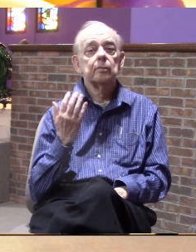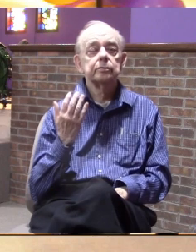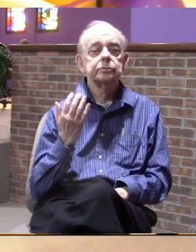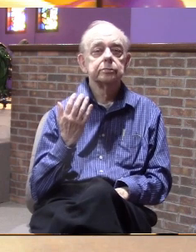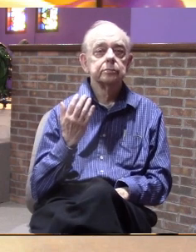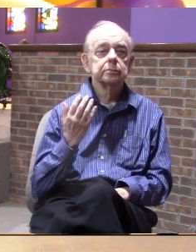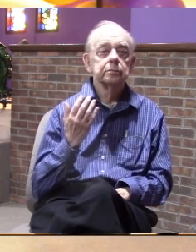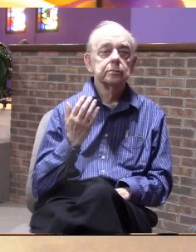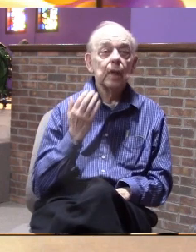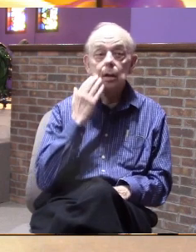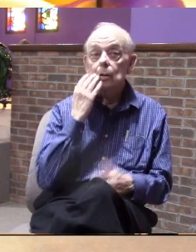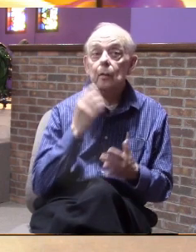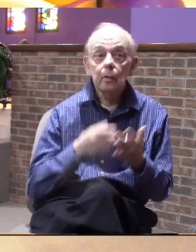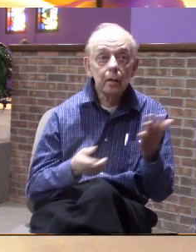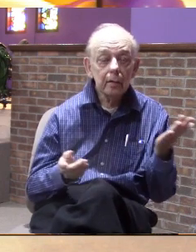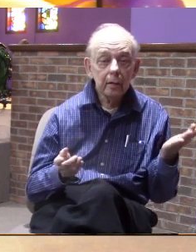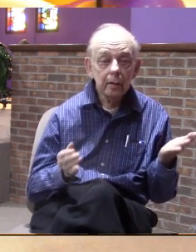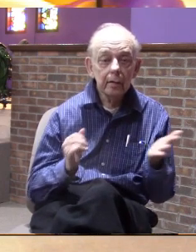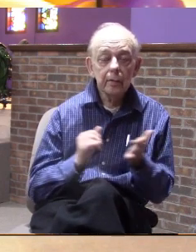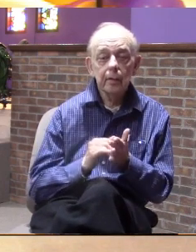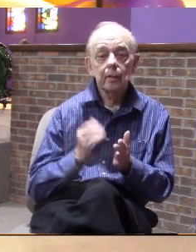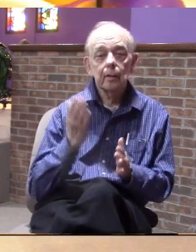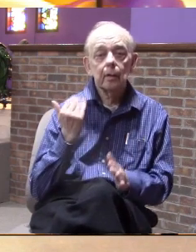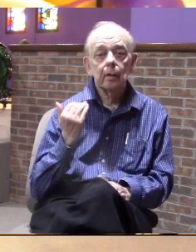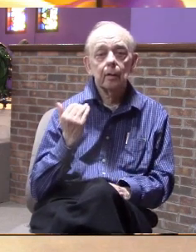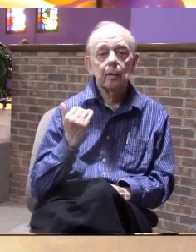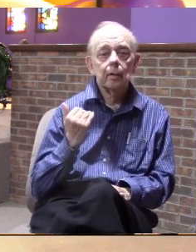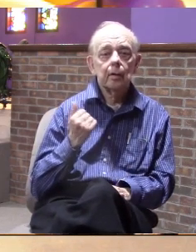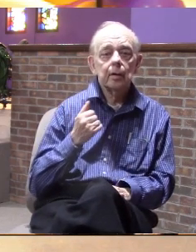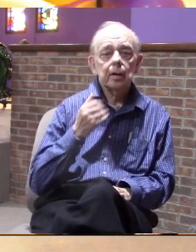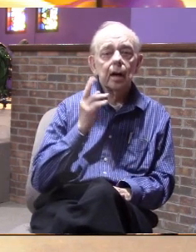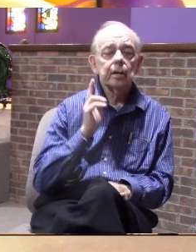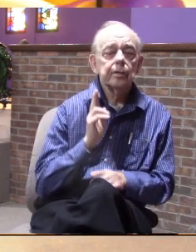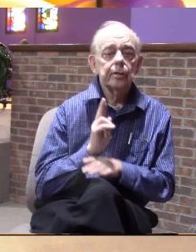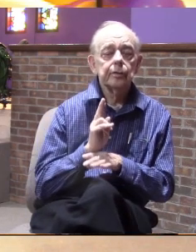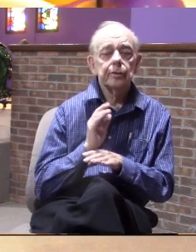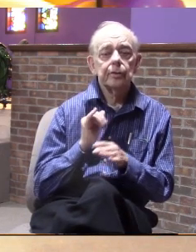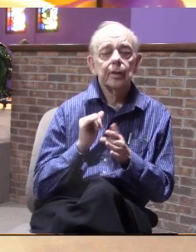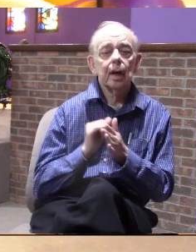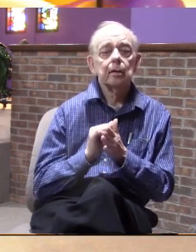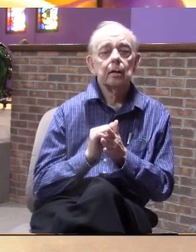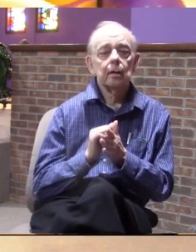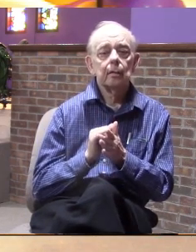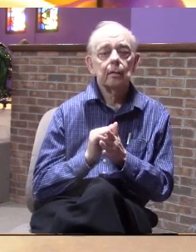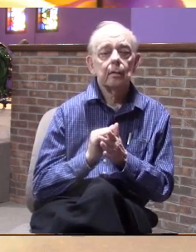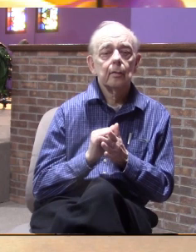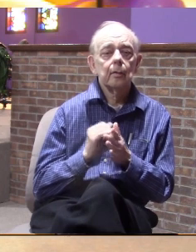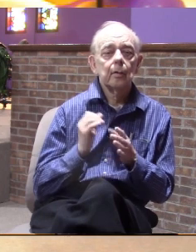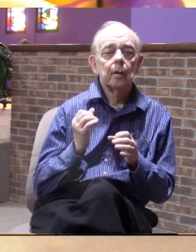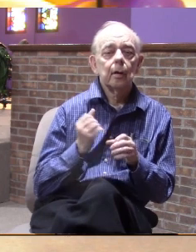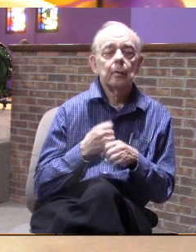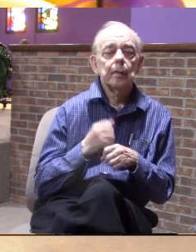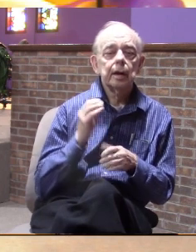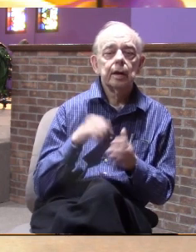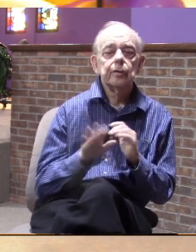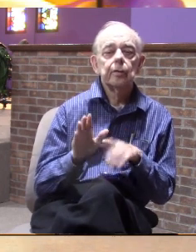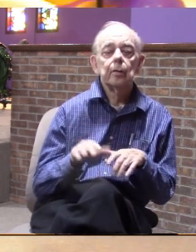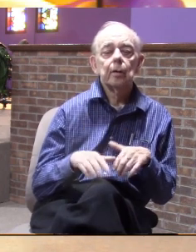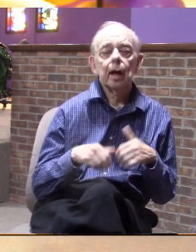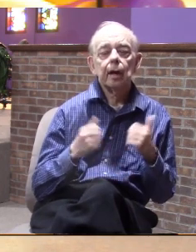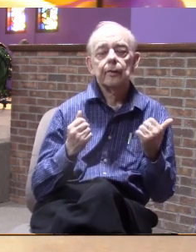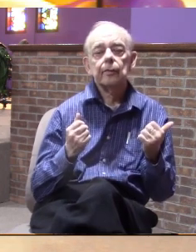you know what that past God uses to craft into your life